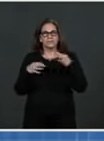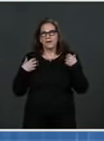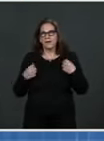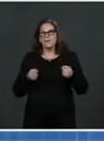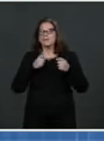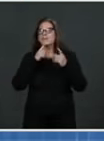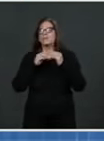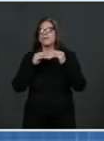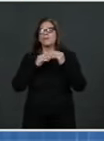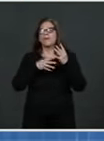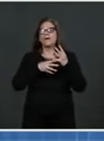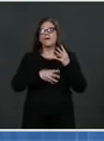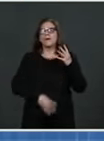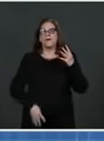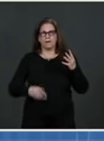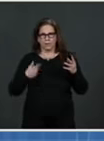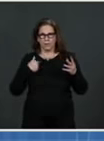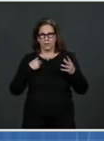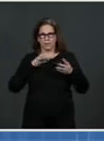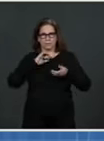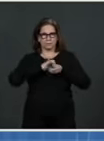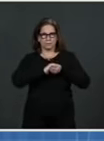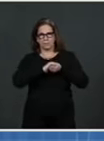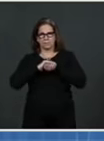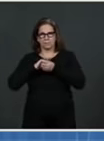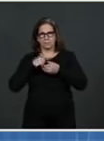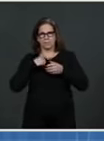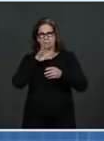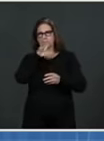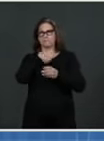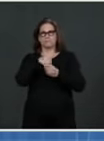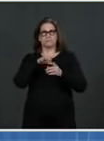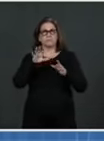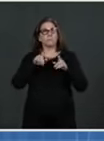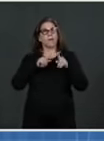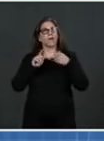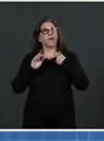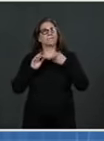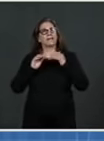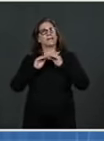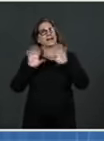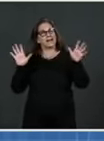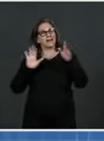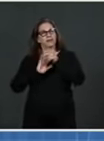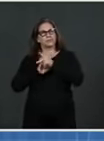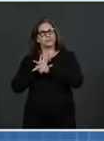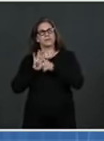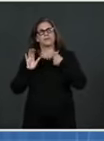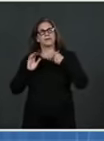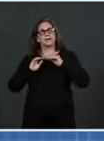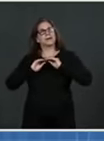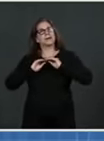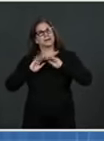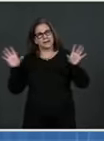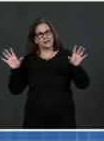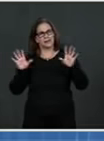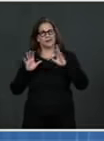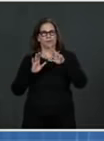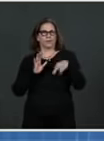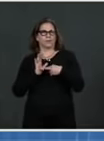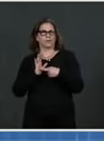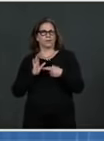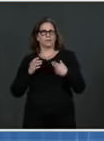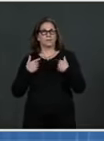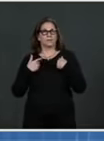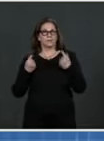very clearly. We will be even more clear in the time ahead. And we believe, based on everything we know, that that will influence